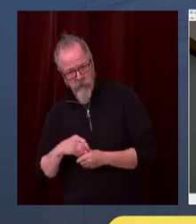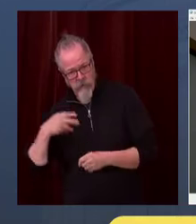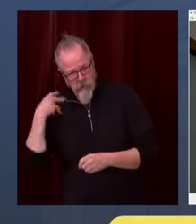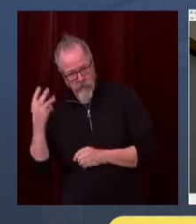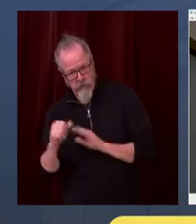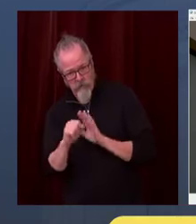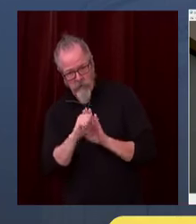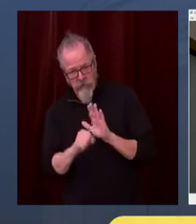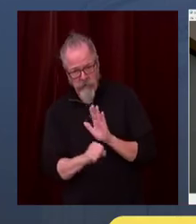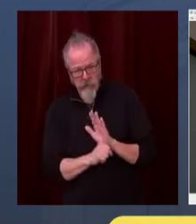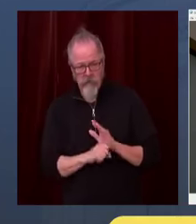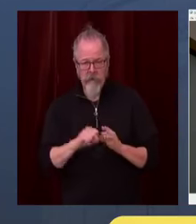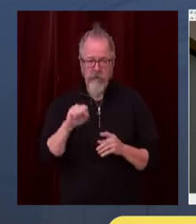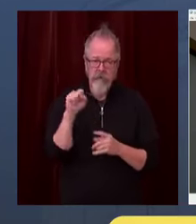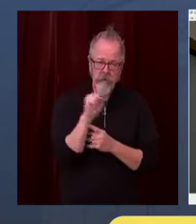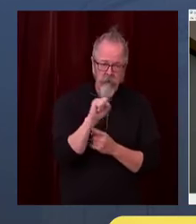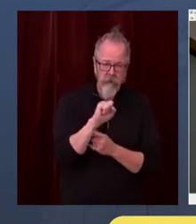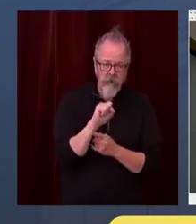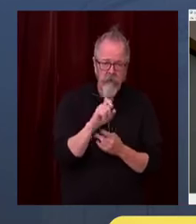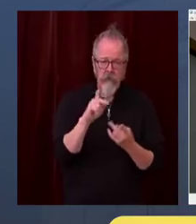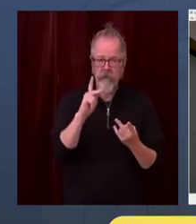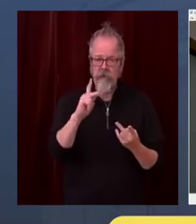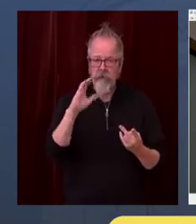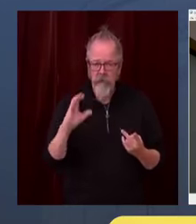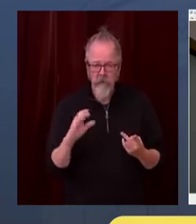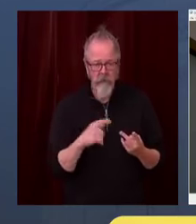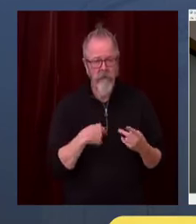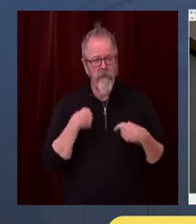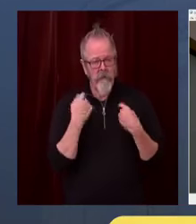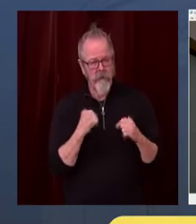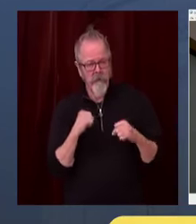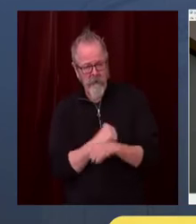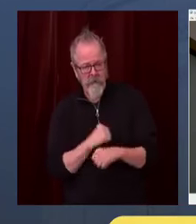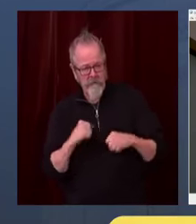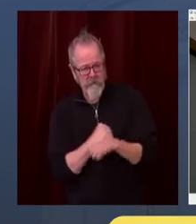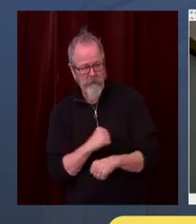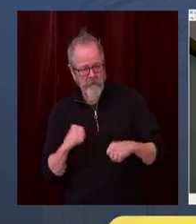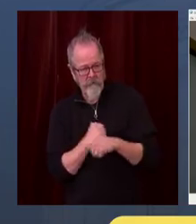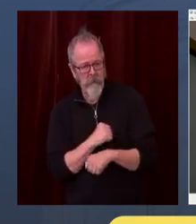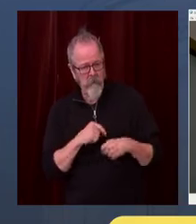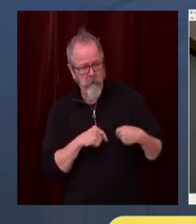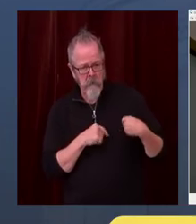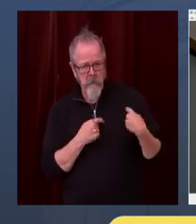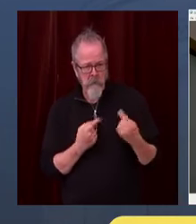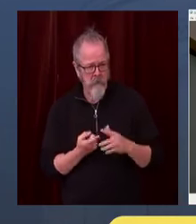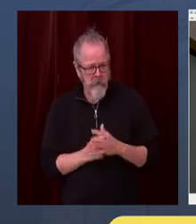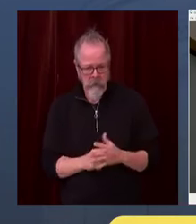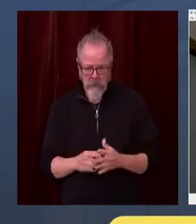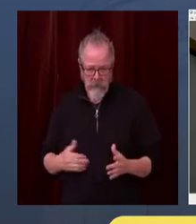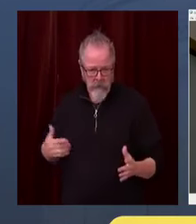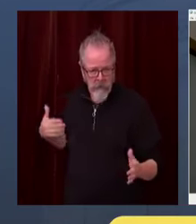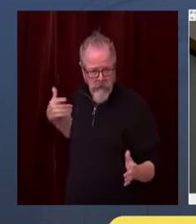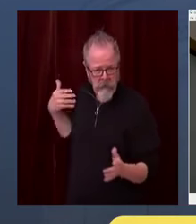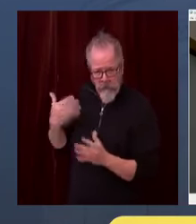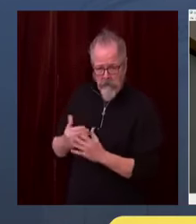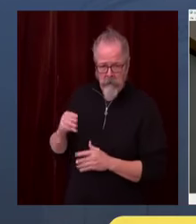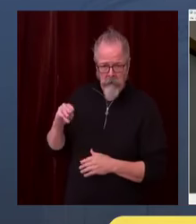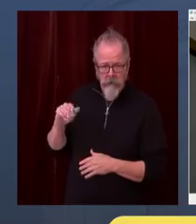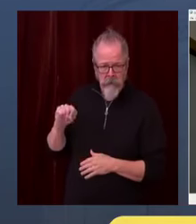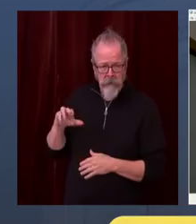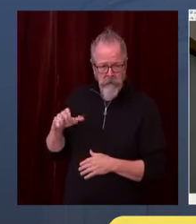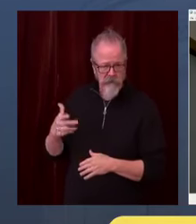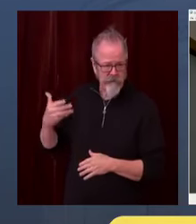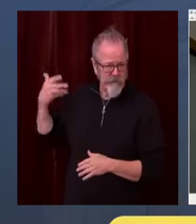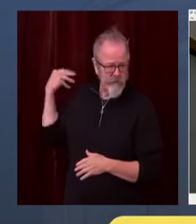leadership, but mostly I thank the people of our region, and particularly for the city of Seattle, because people have unselfishly,